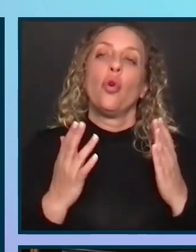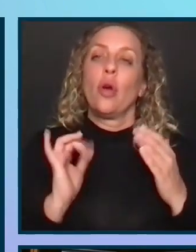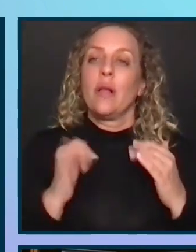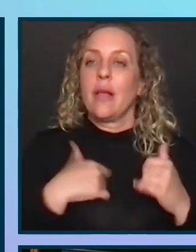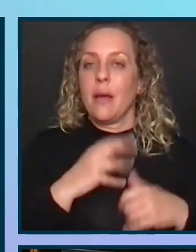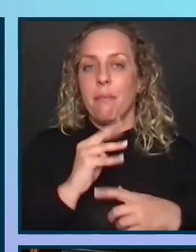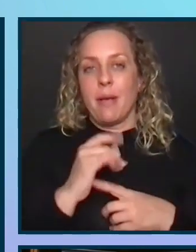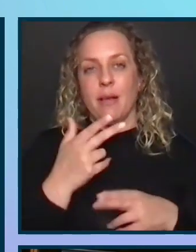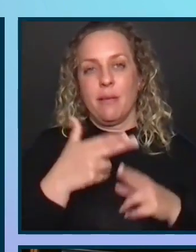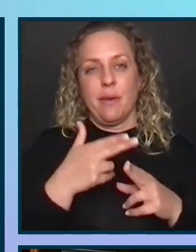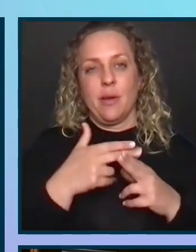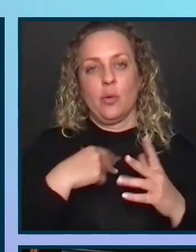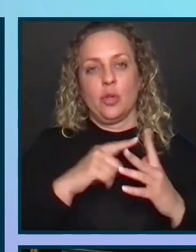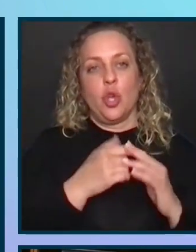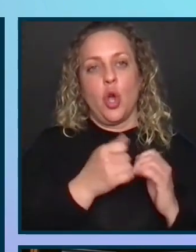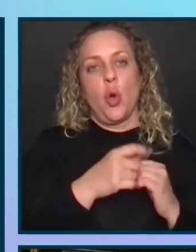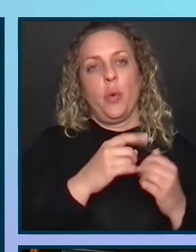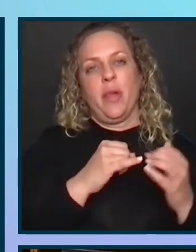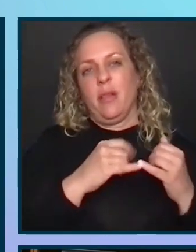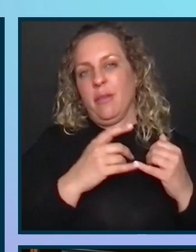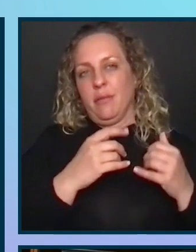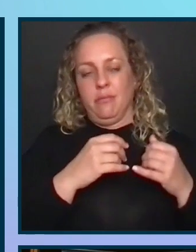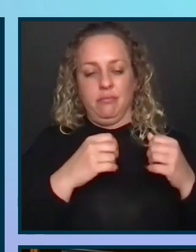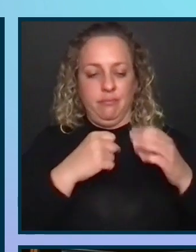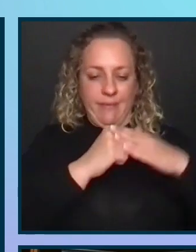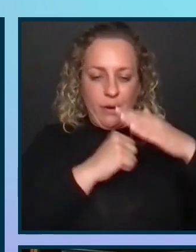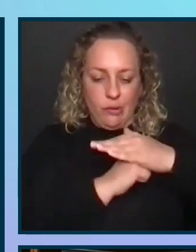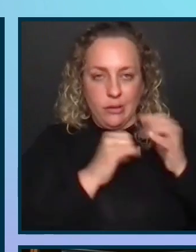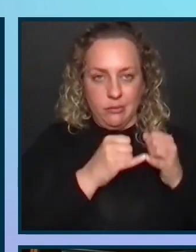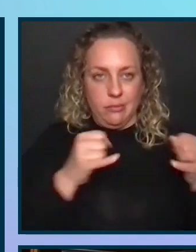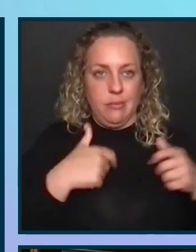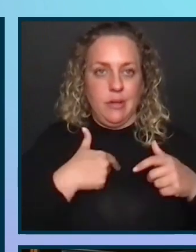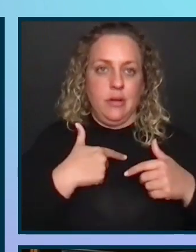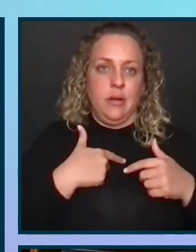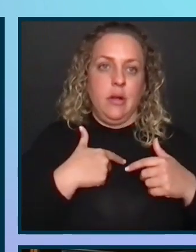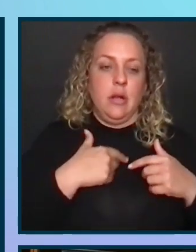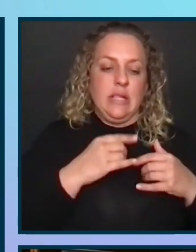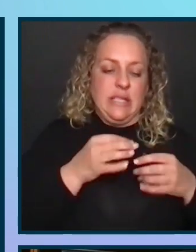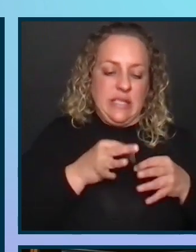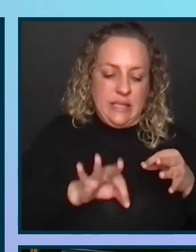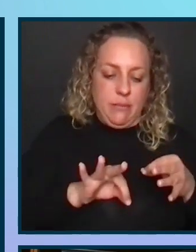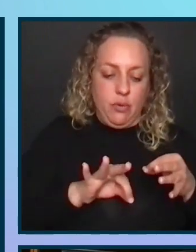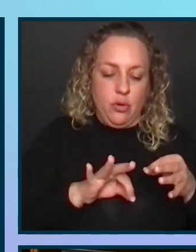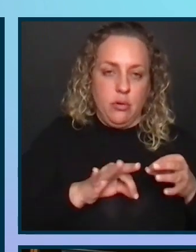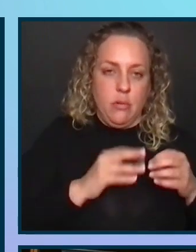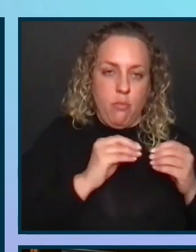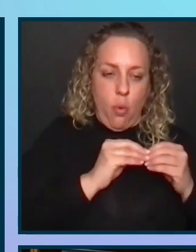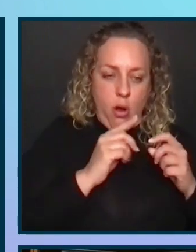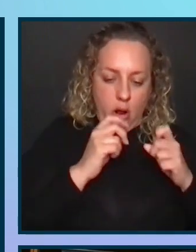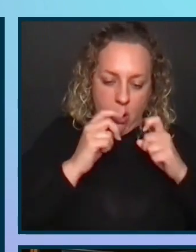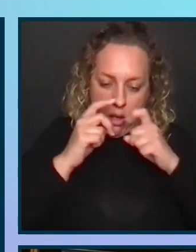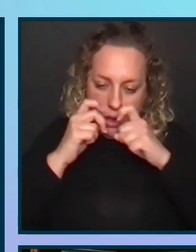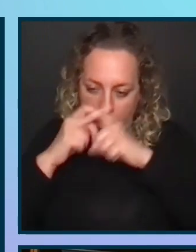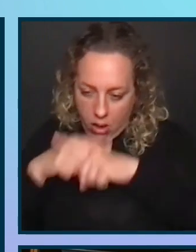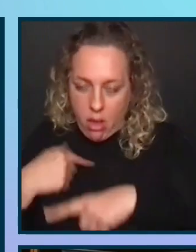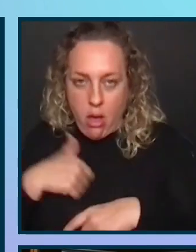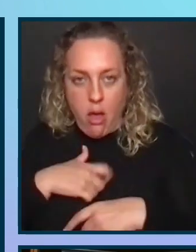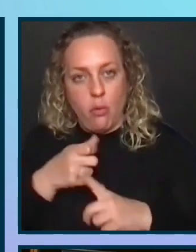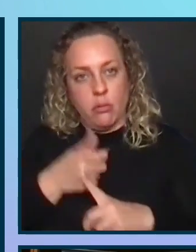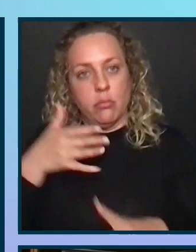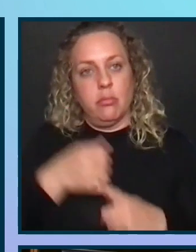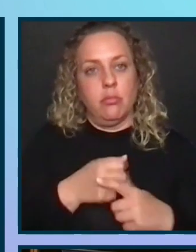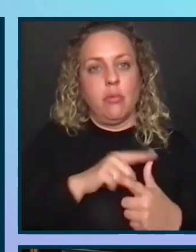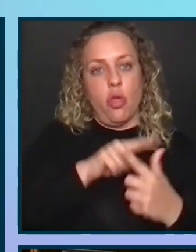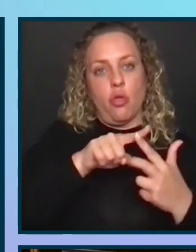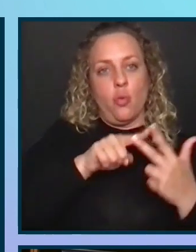Michael mentioned, we're going to start with a baseline for you, starting simple and then building in complexity. Baseline we're starting with here is Lewin's three-stage